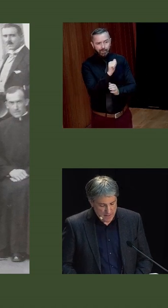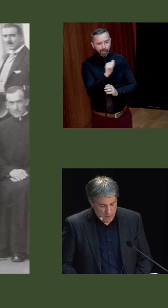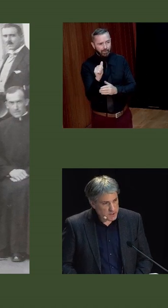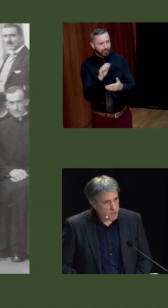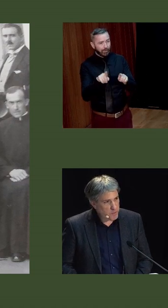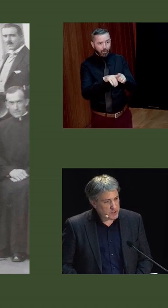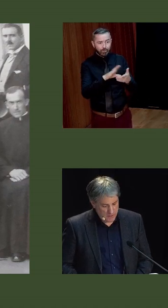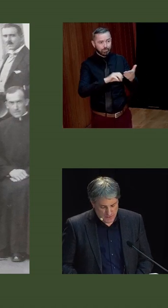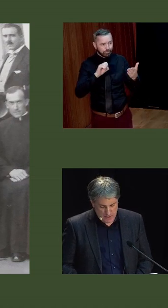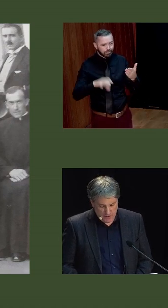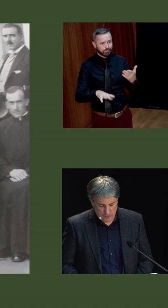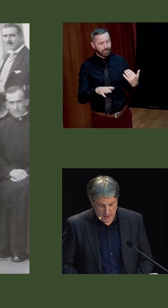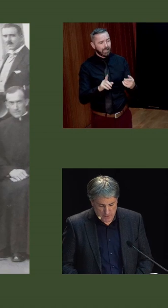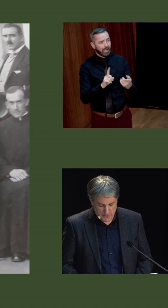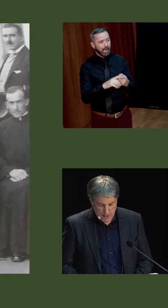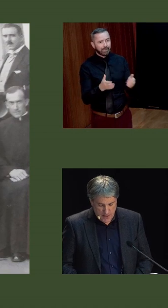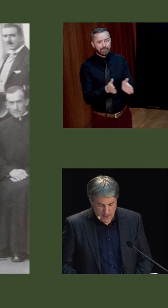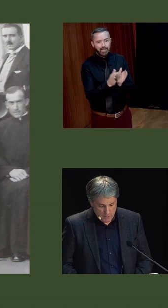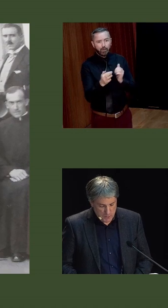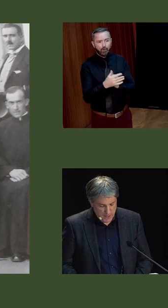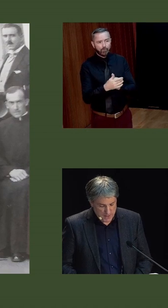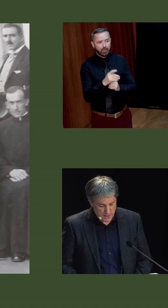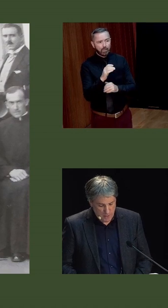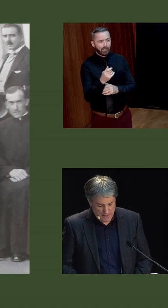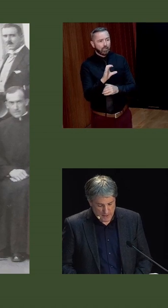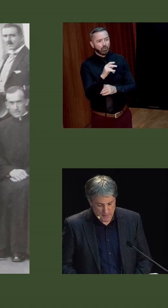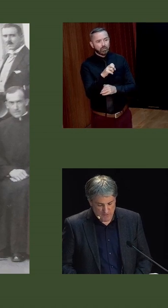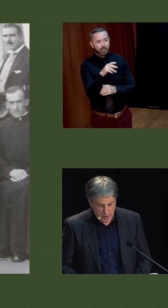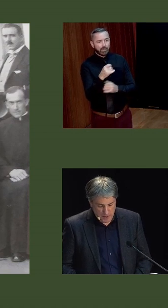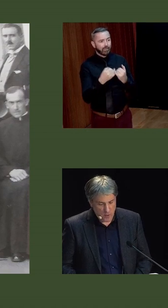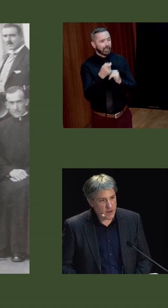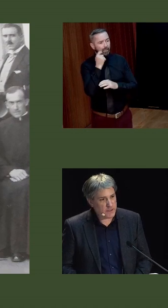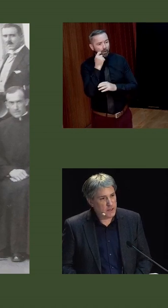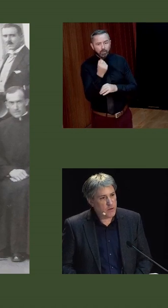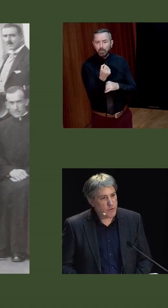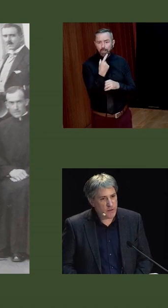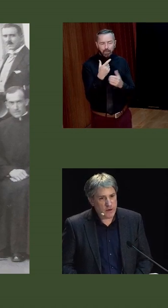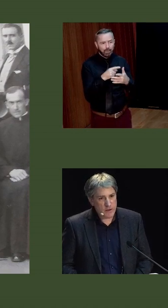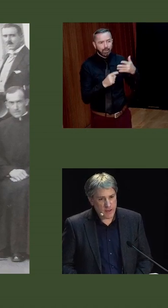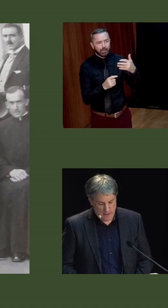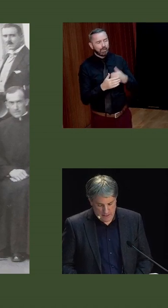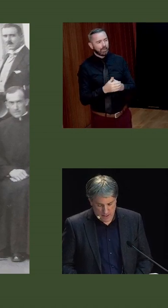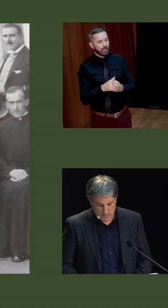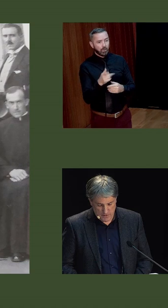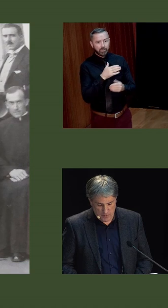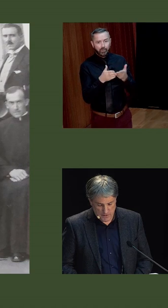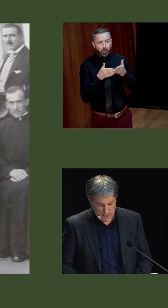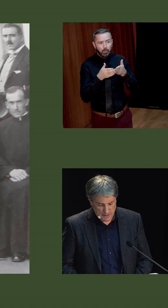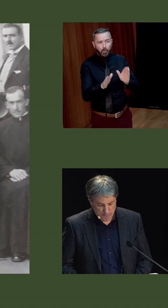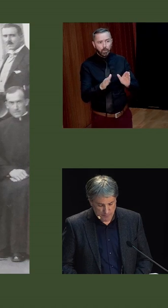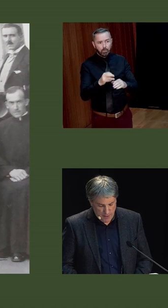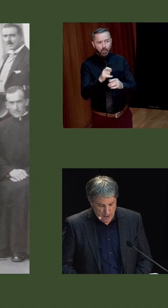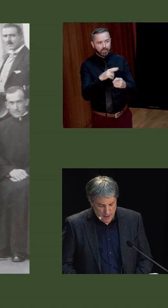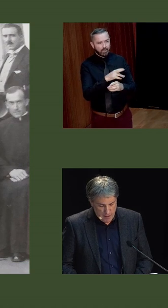and of course, the prohibition of the sale of contraceptives, which was cast solely in terms of public morality rather than in terms